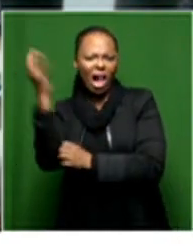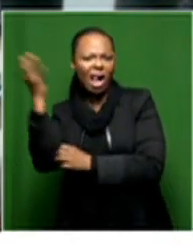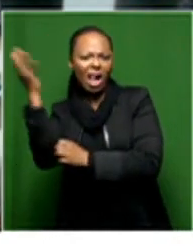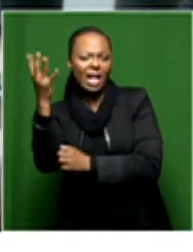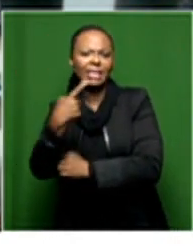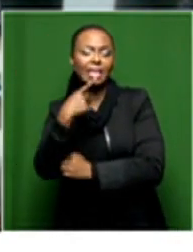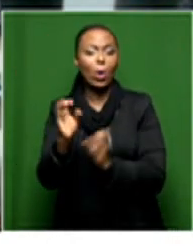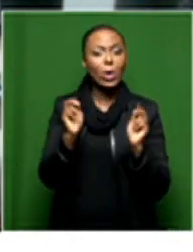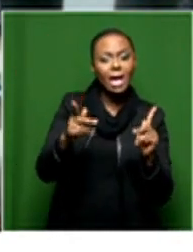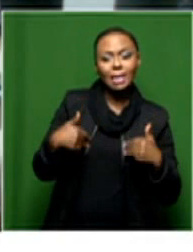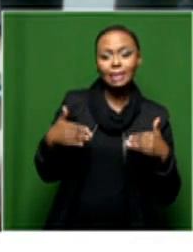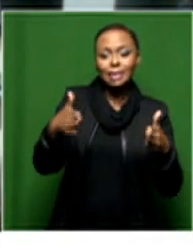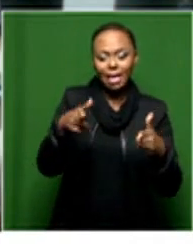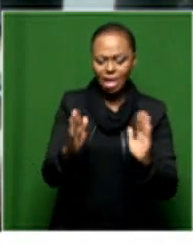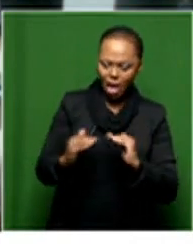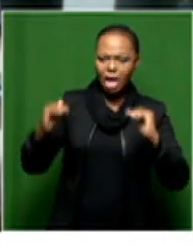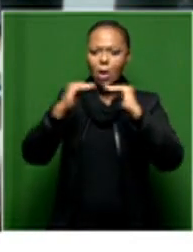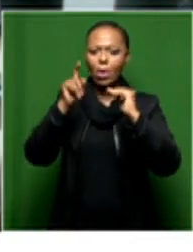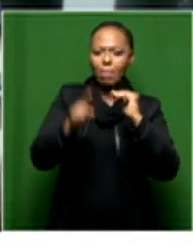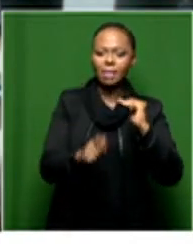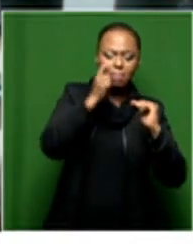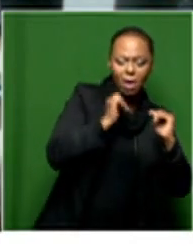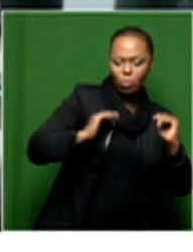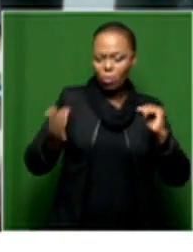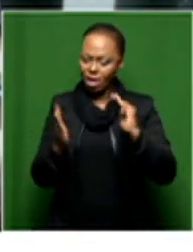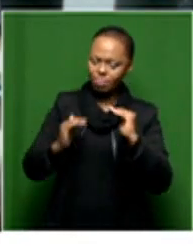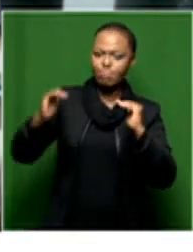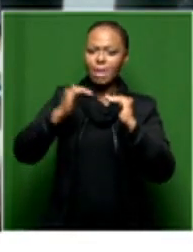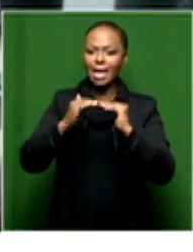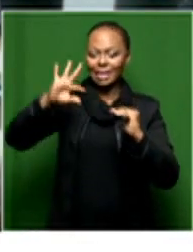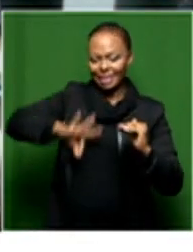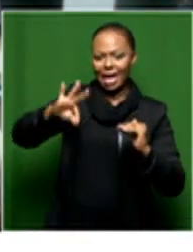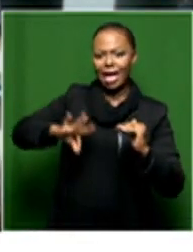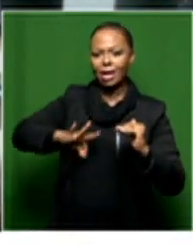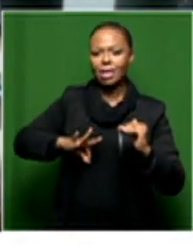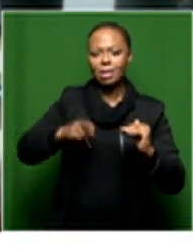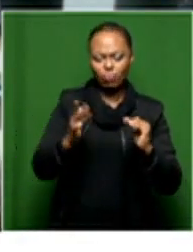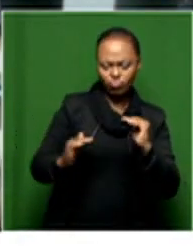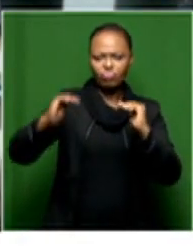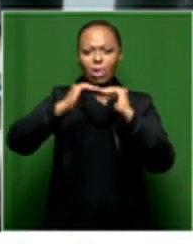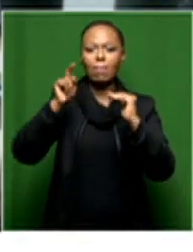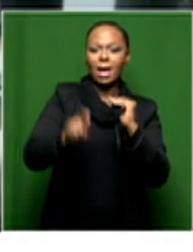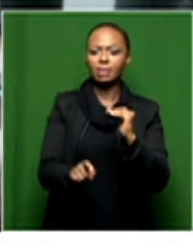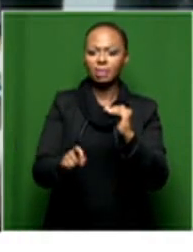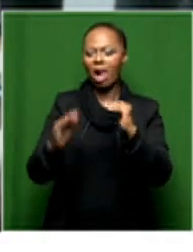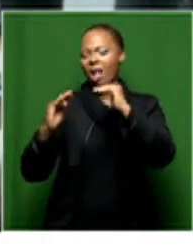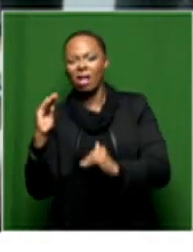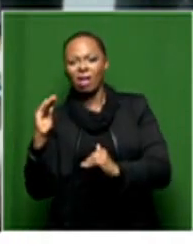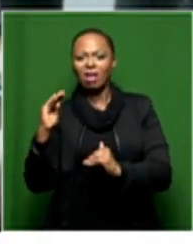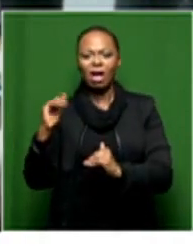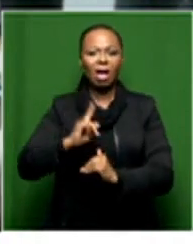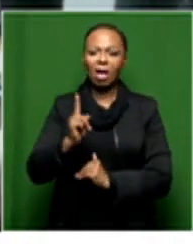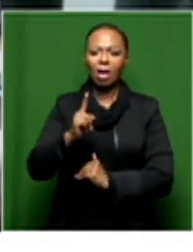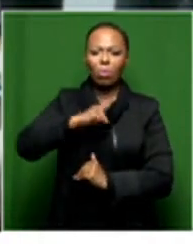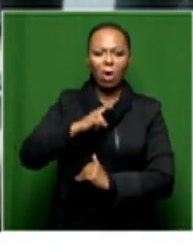let us start on an equal footing when it comes to salaries, women won't be having to go and say, because of,